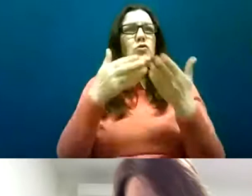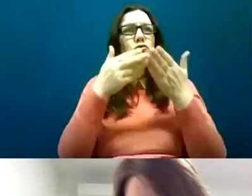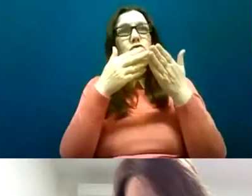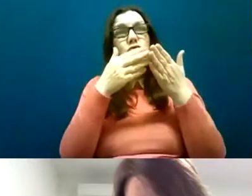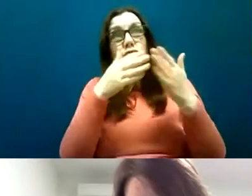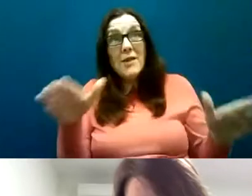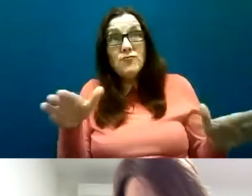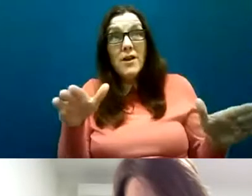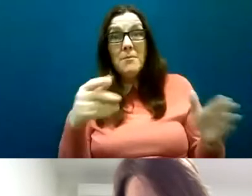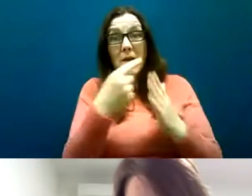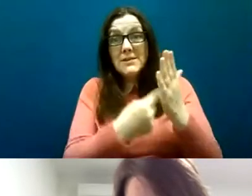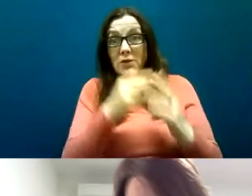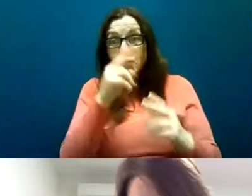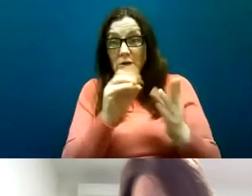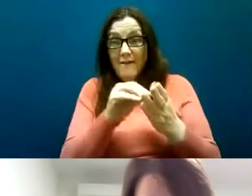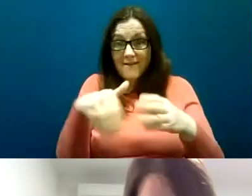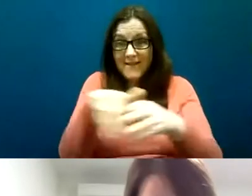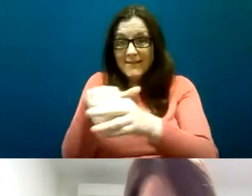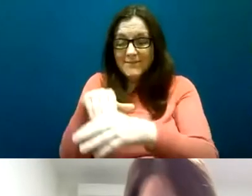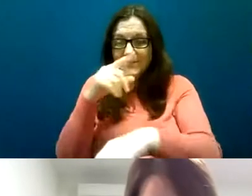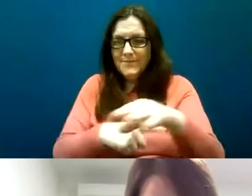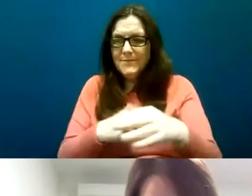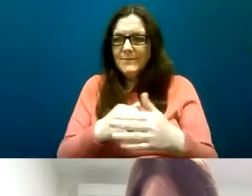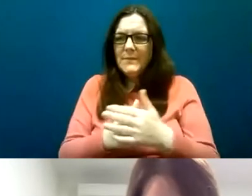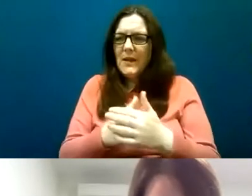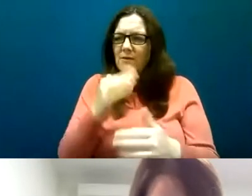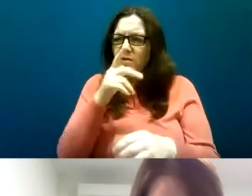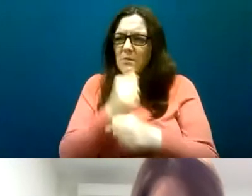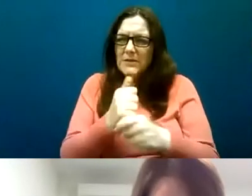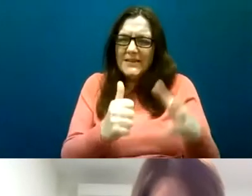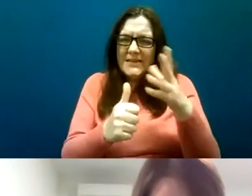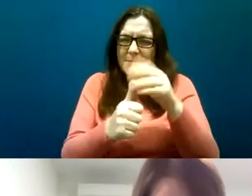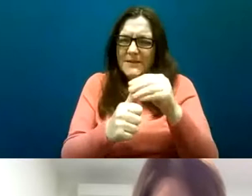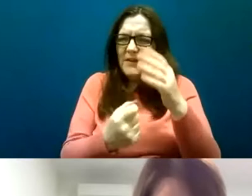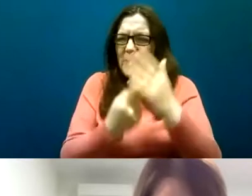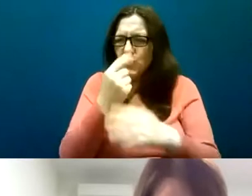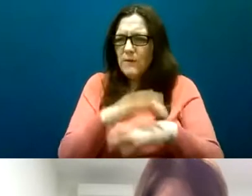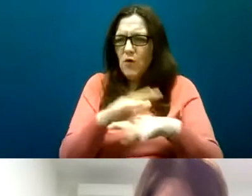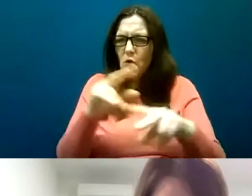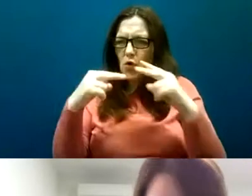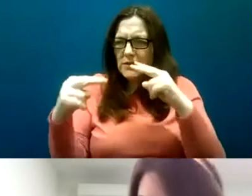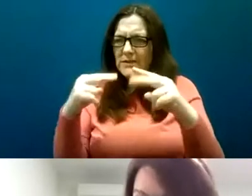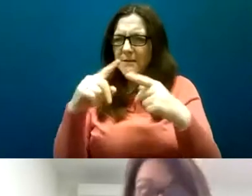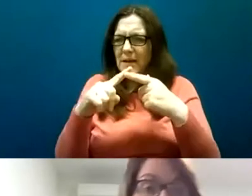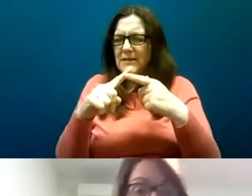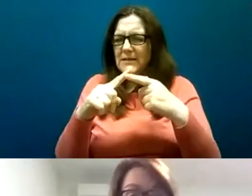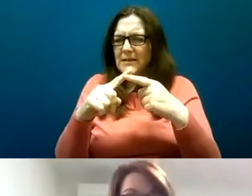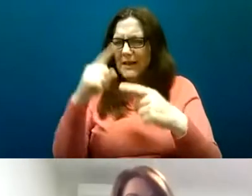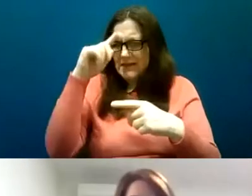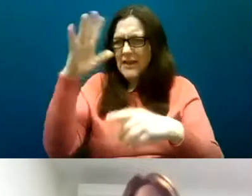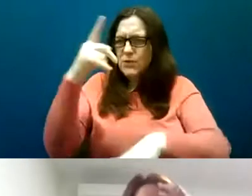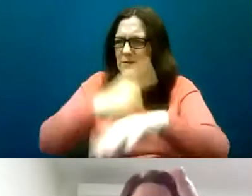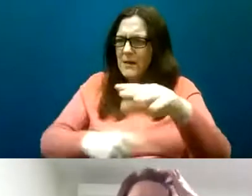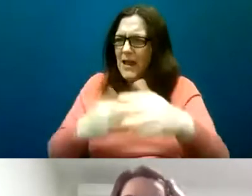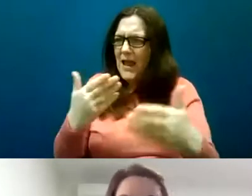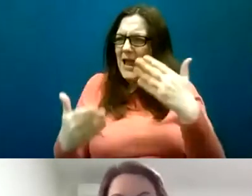disabilities so if you get into very specific issues around autism and intellectual disability how do you think